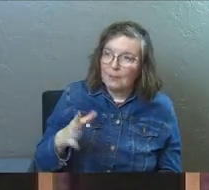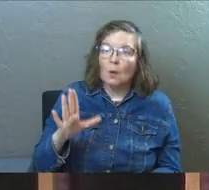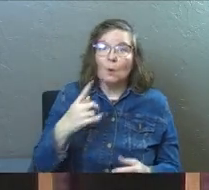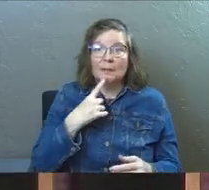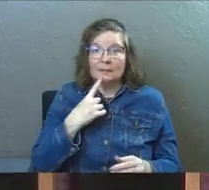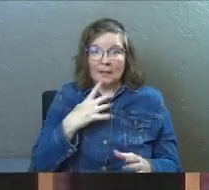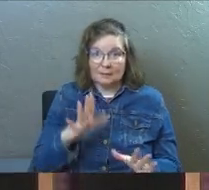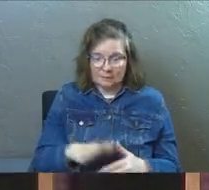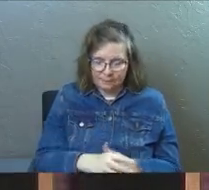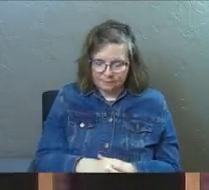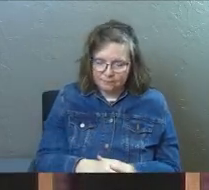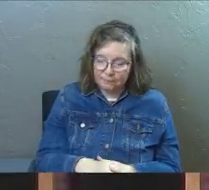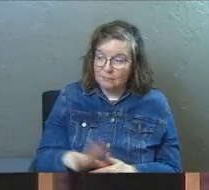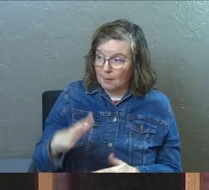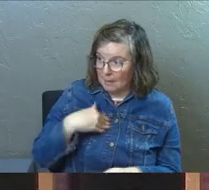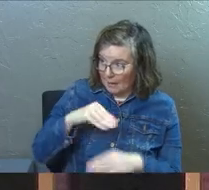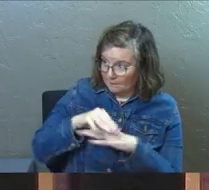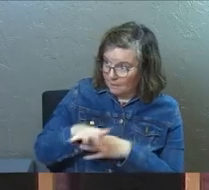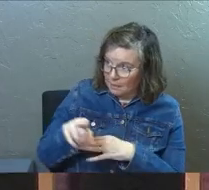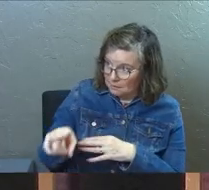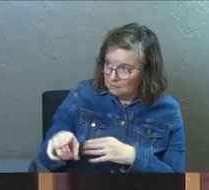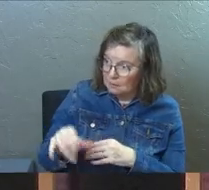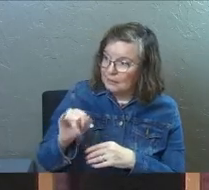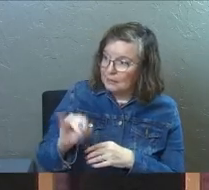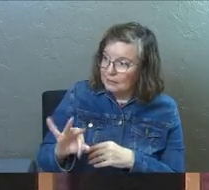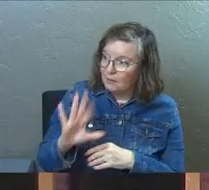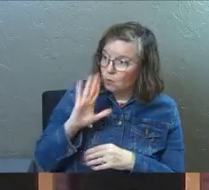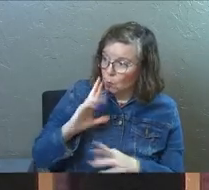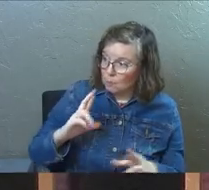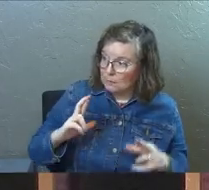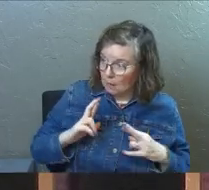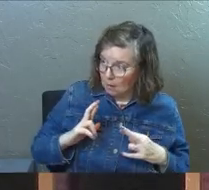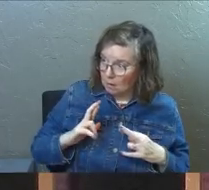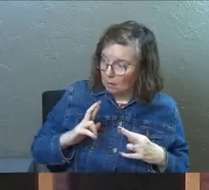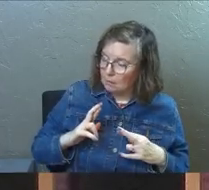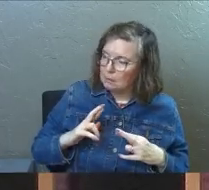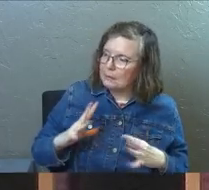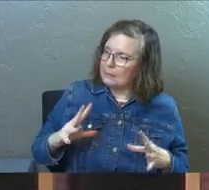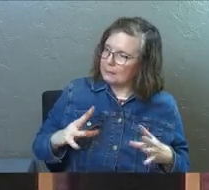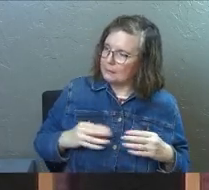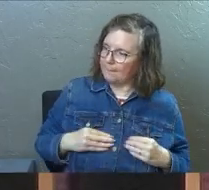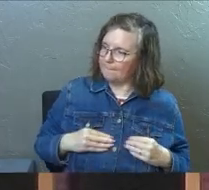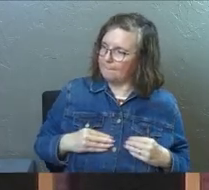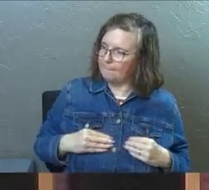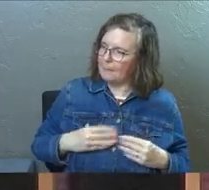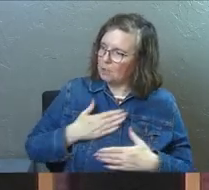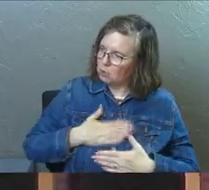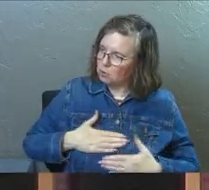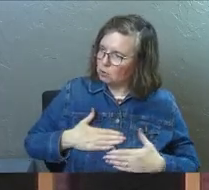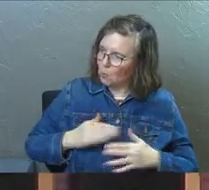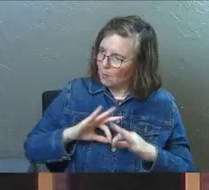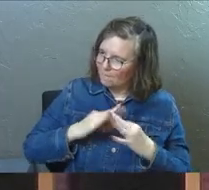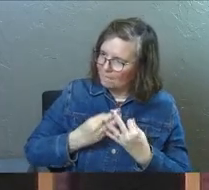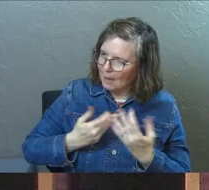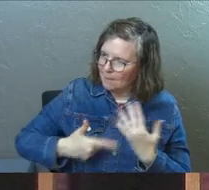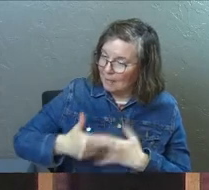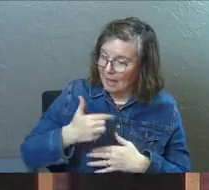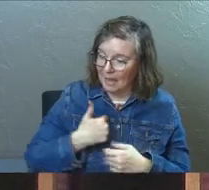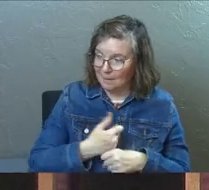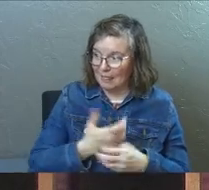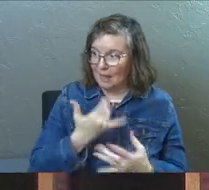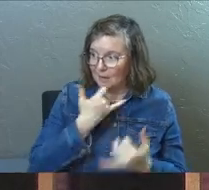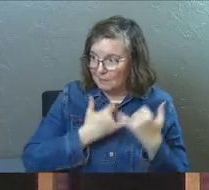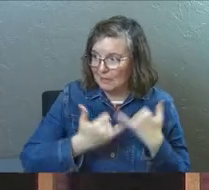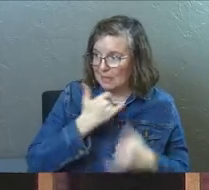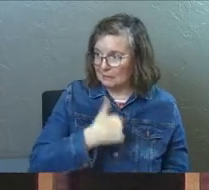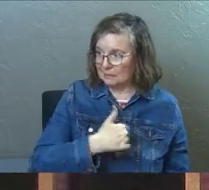here's what he says to the guy. He says, my advice to you is that if you're going to retire, just accept it. Enjoy your family, brother. I made a